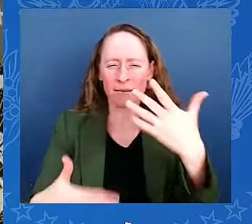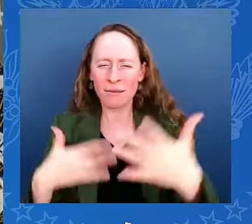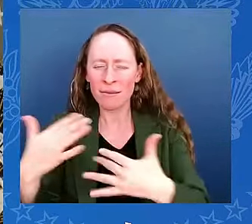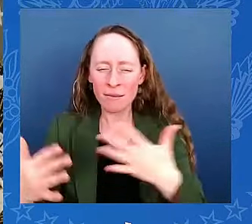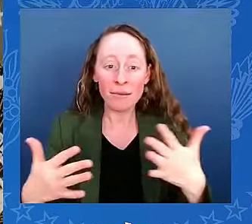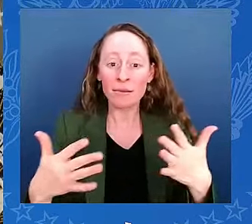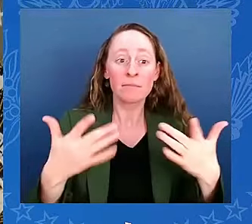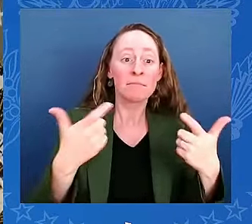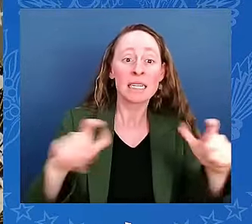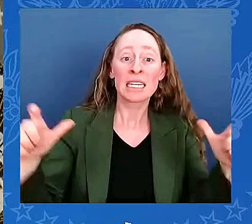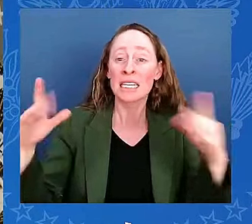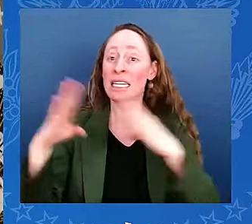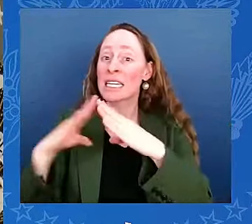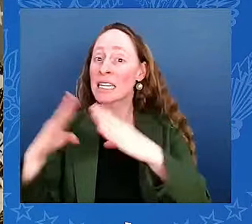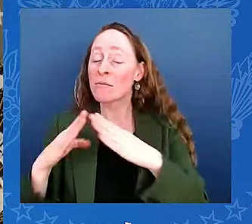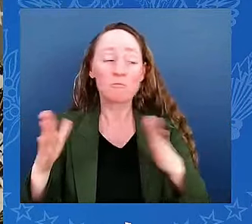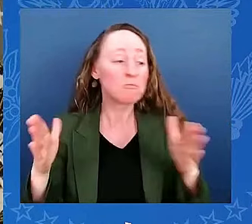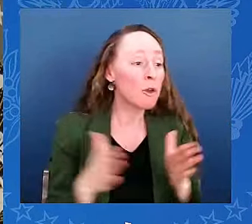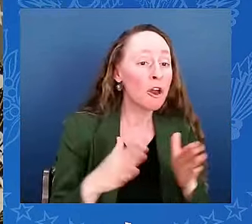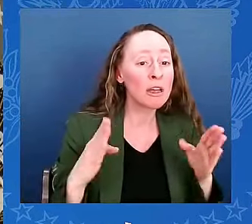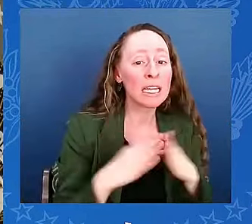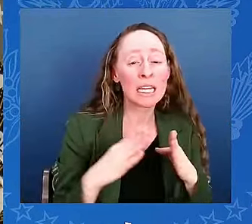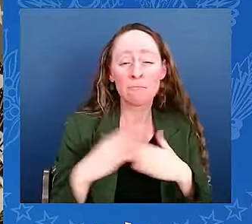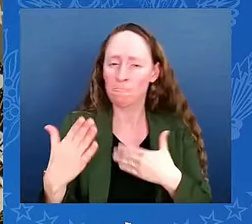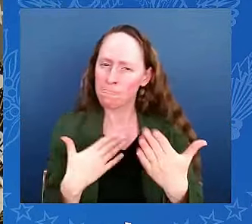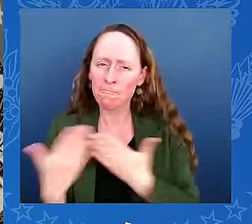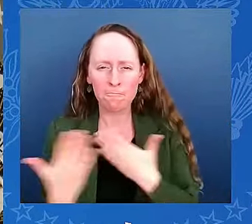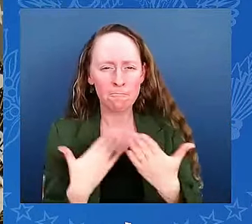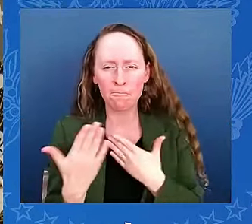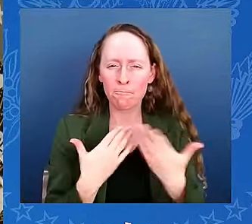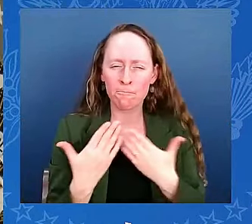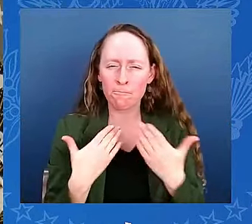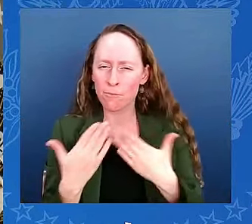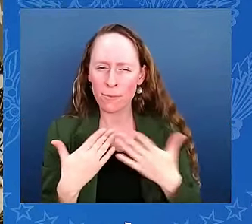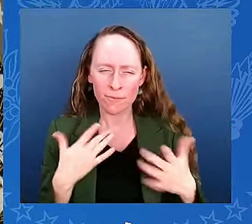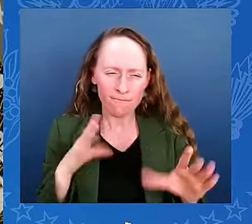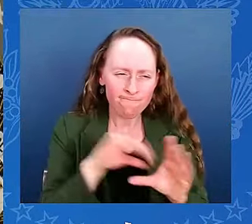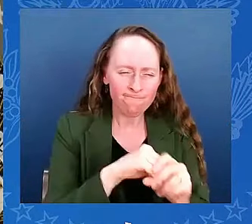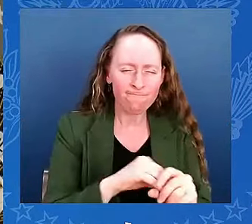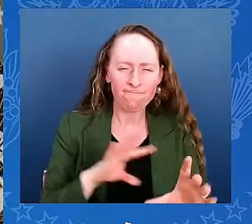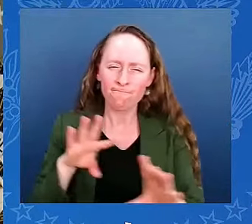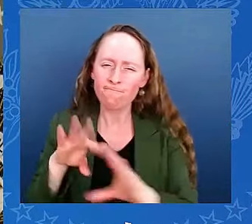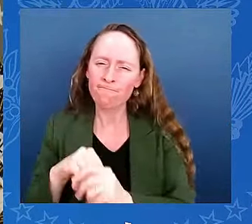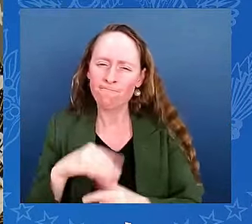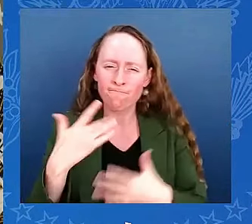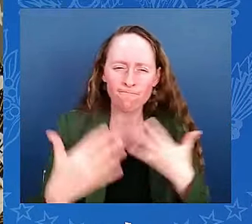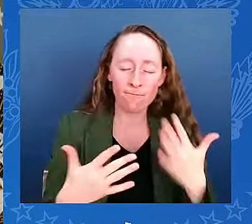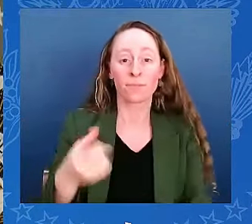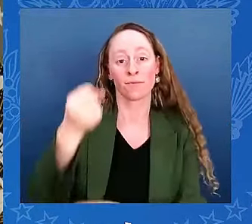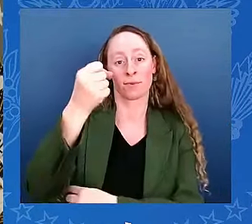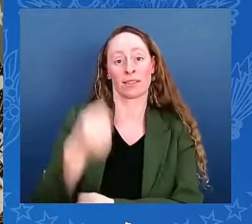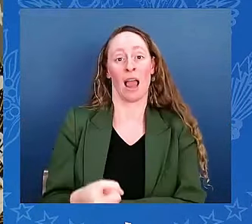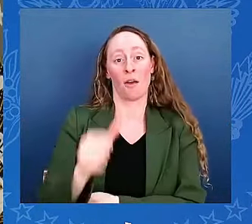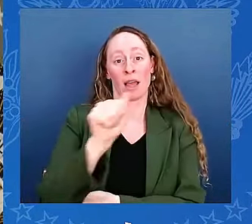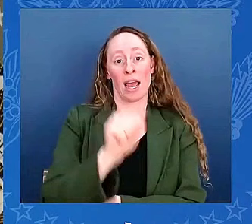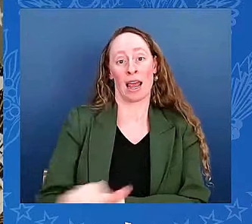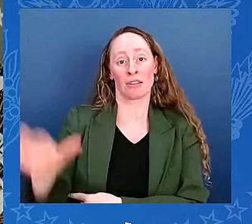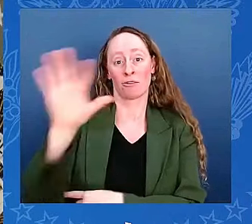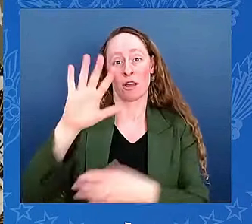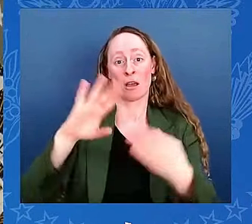into something remarkable. The South Asian American community enriched every part of American life, and that's the truth.